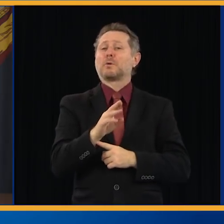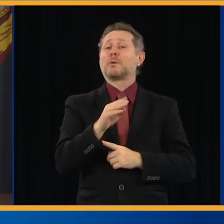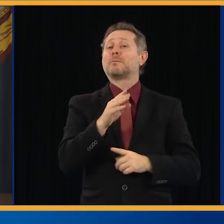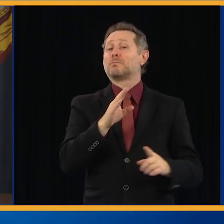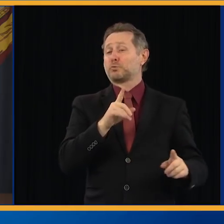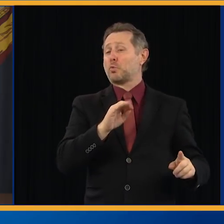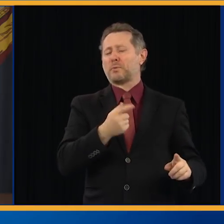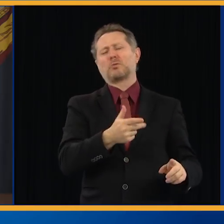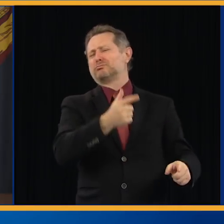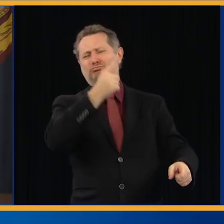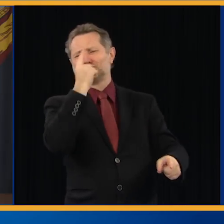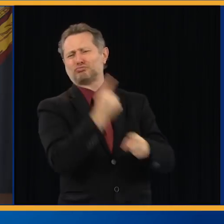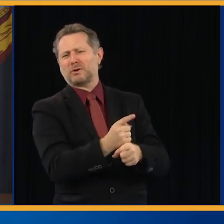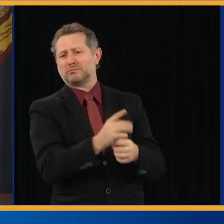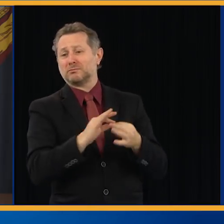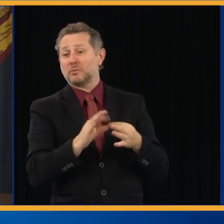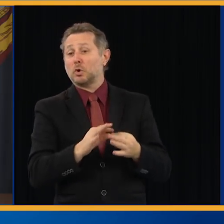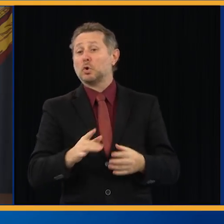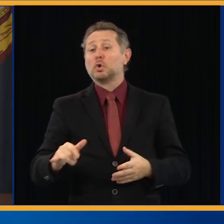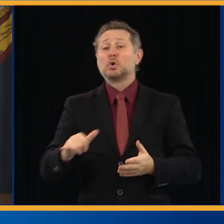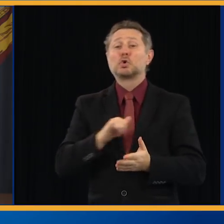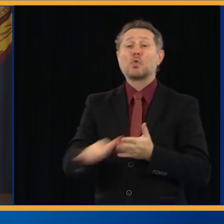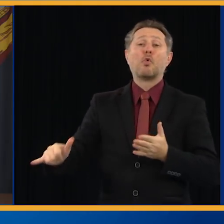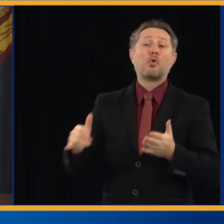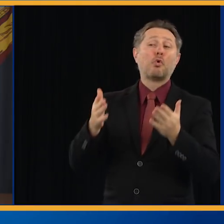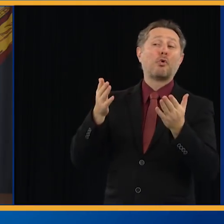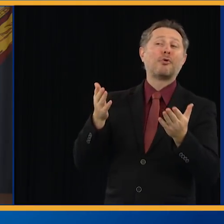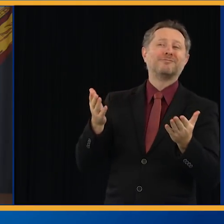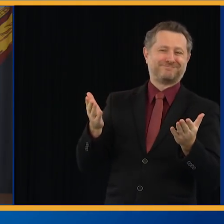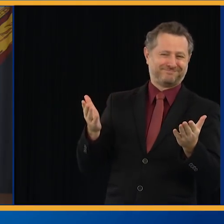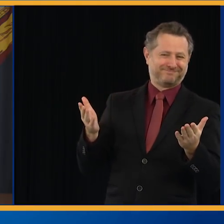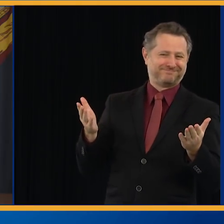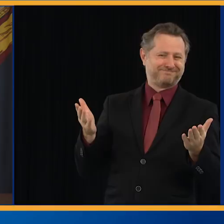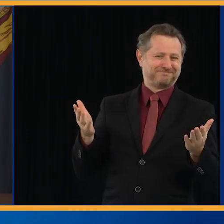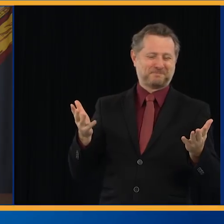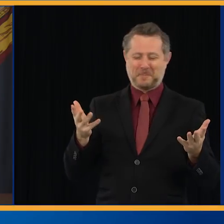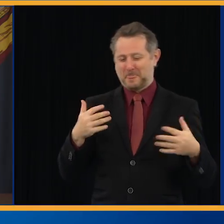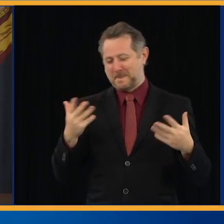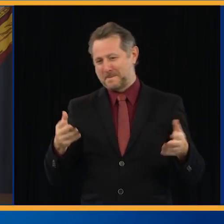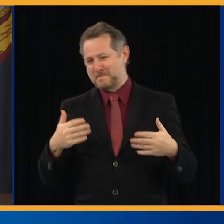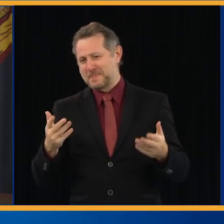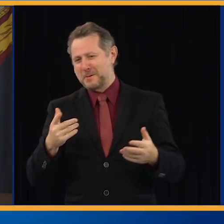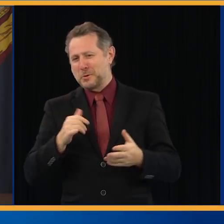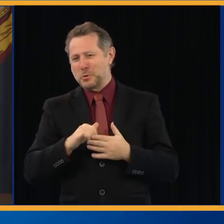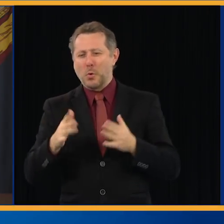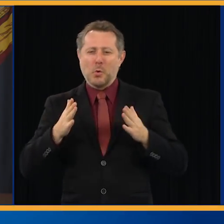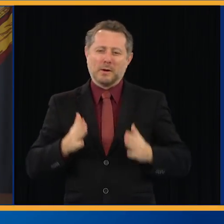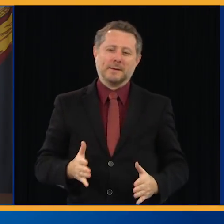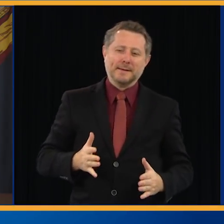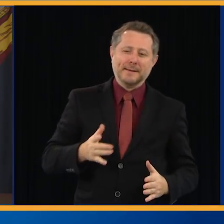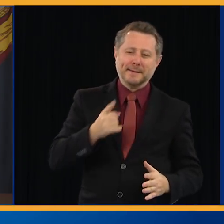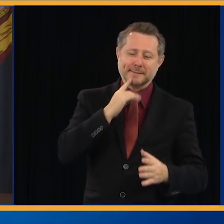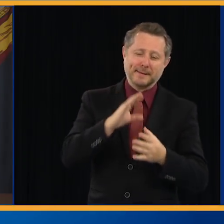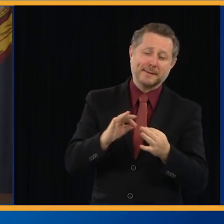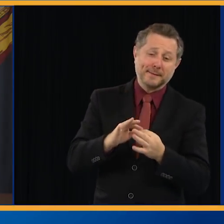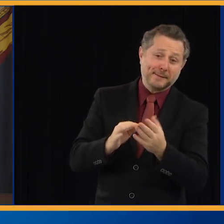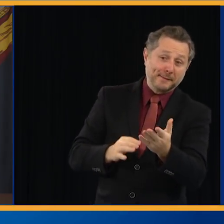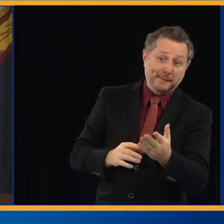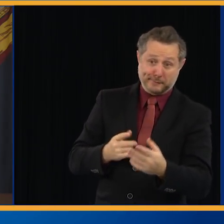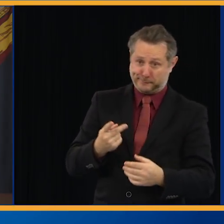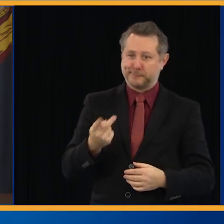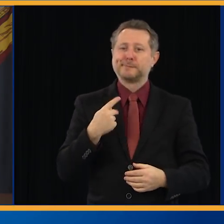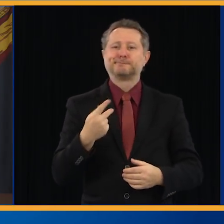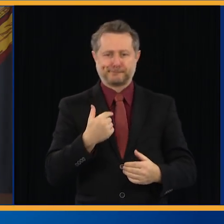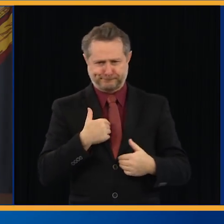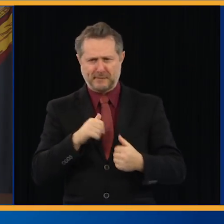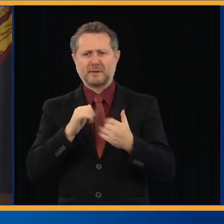New York, he says as a New Yorker, in many cases, we've dealt with challenges